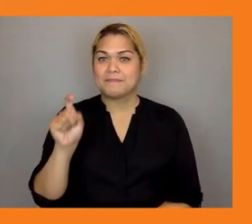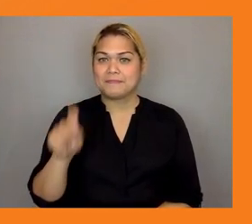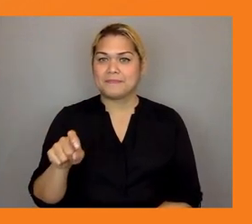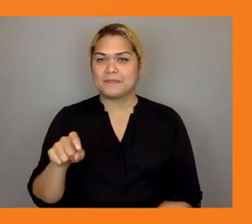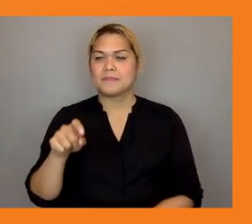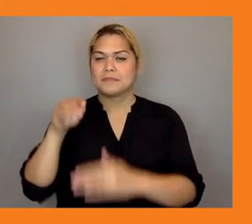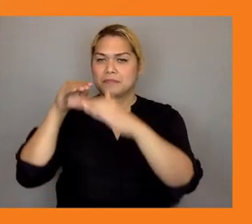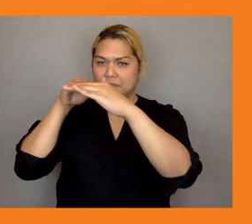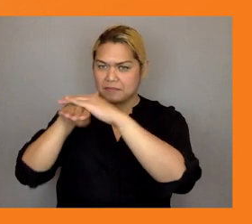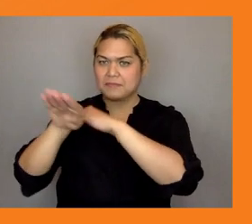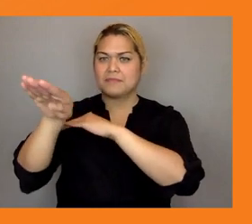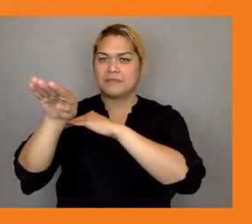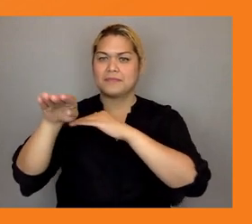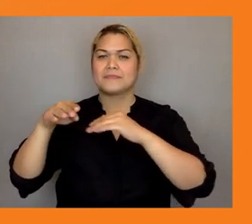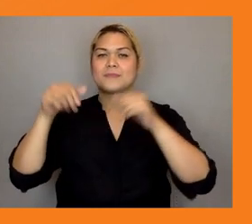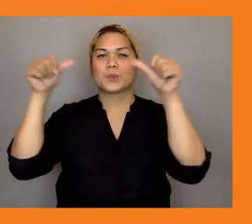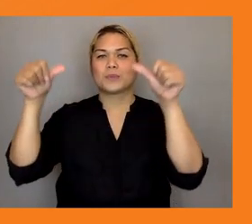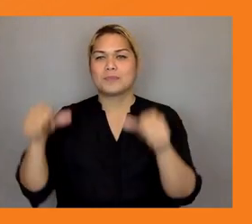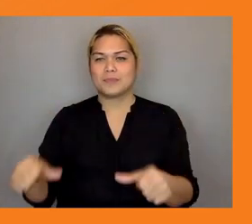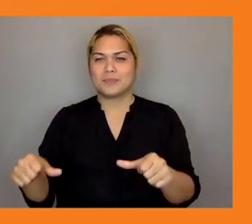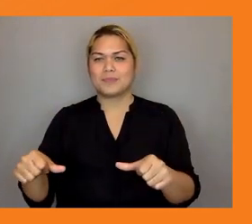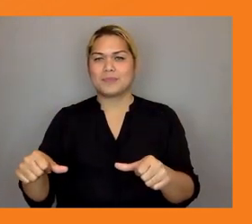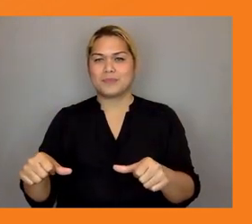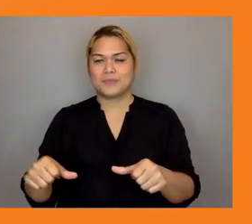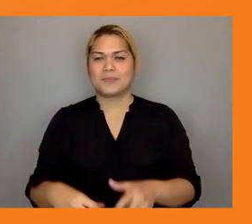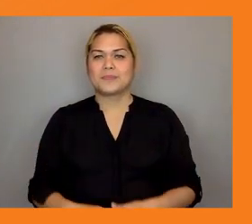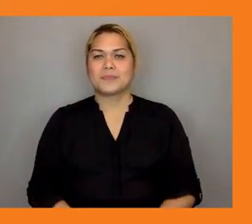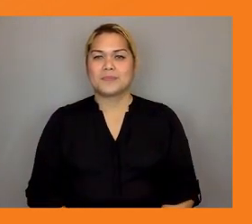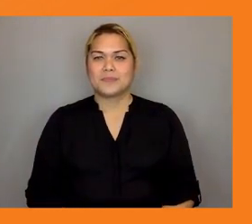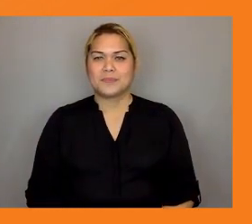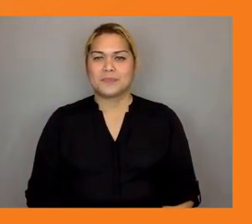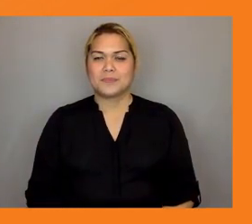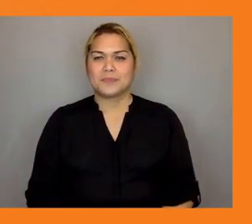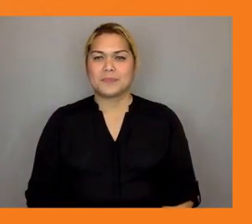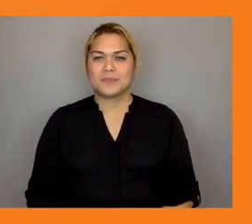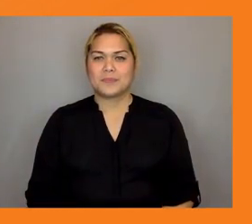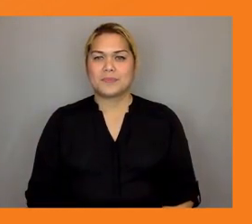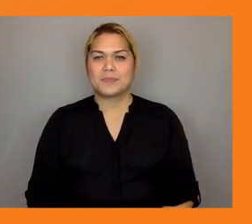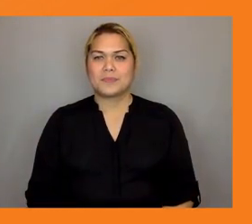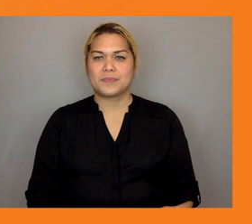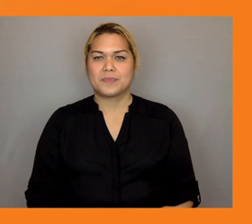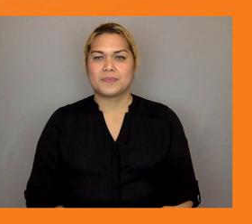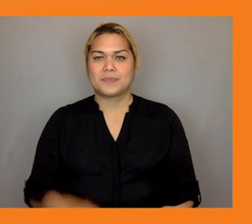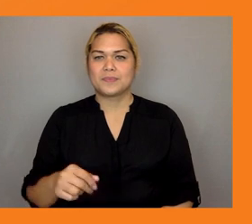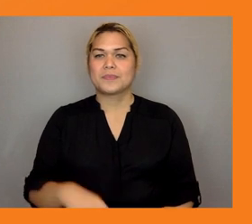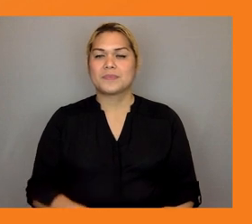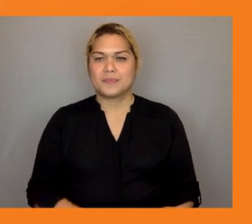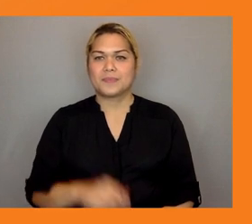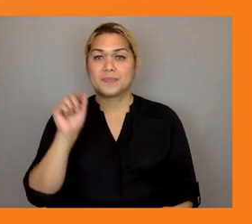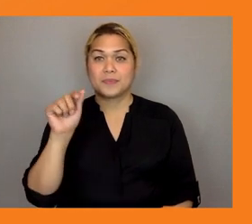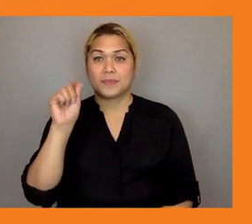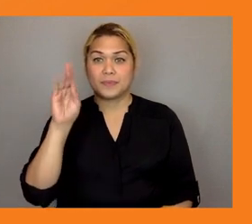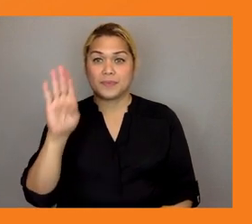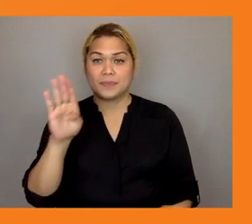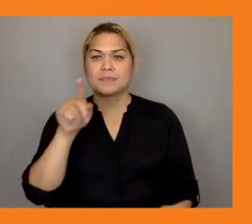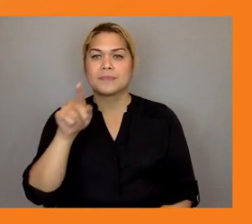pigeonhole.at once you've accessed the website please enter the passcode adb mnl 55